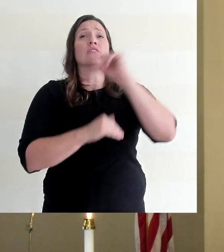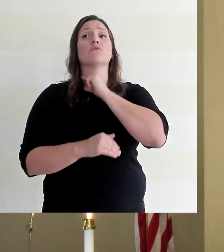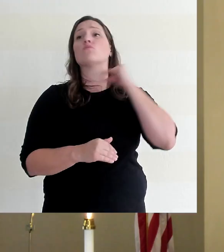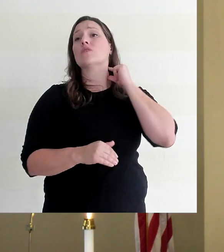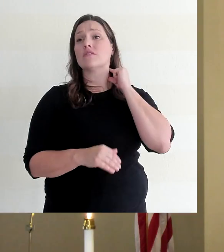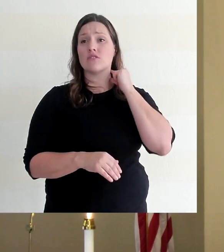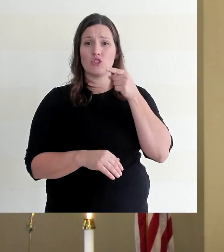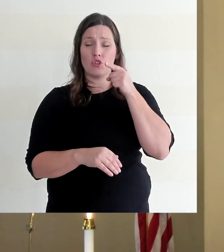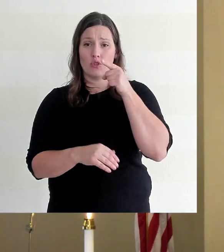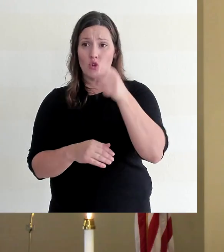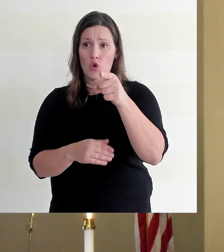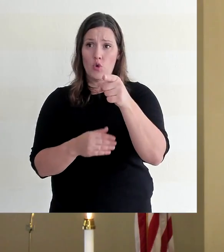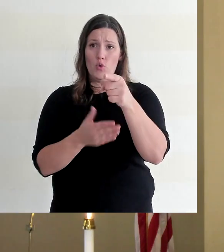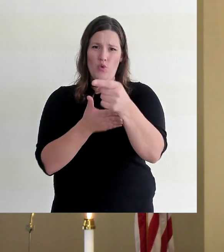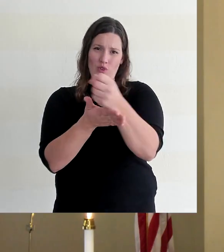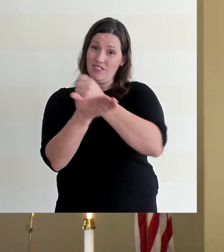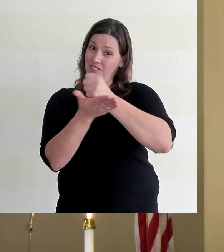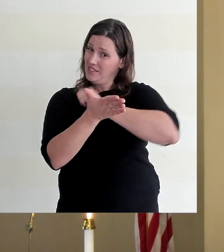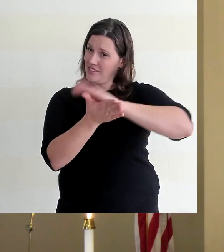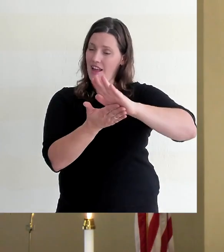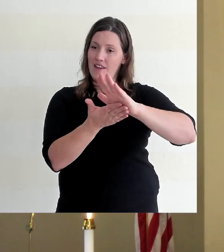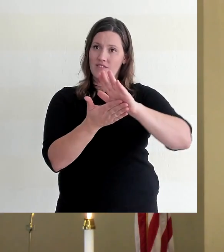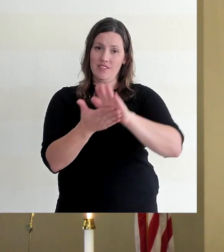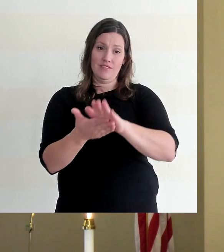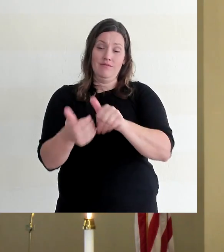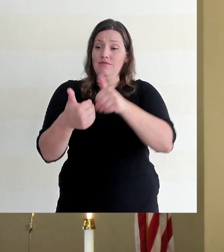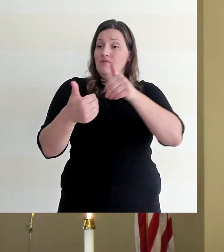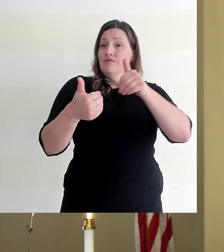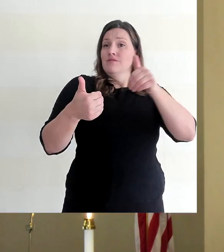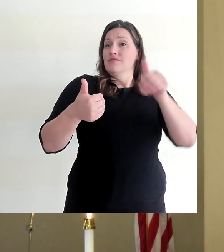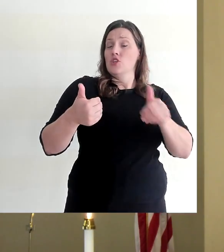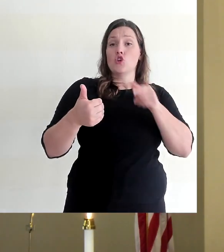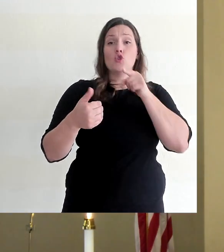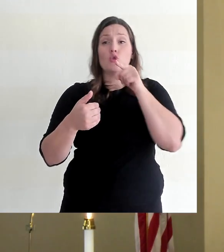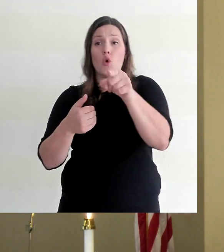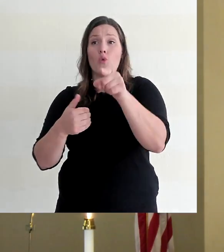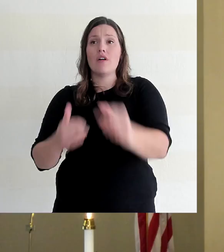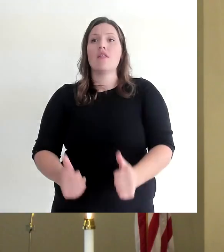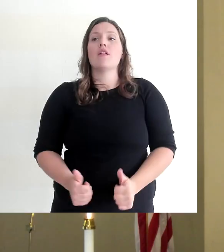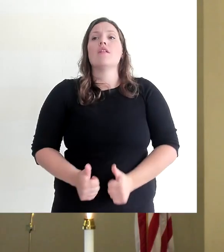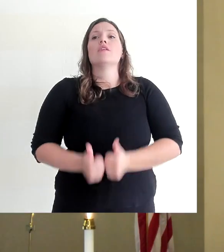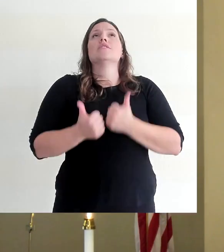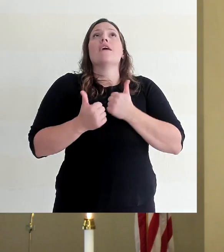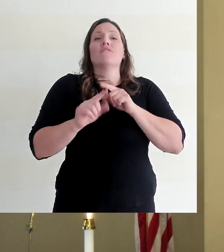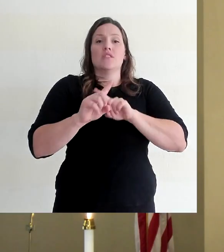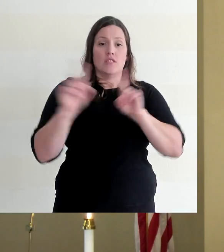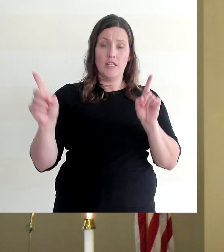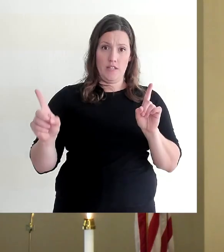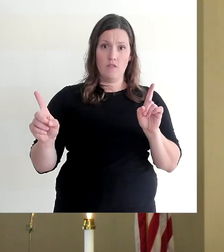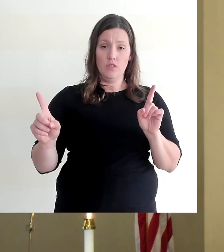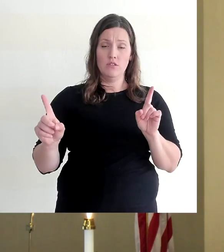priest, you have been sanctified and set apart. You live differently